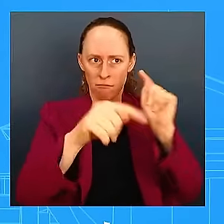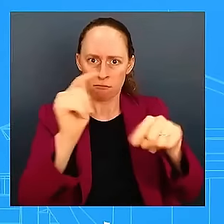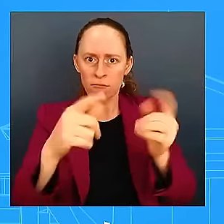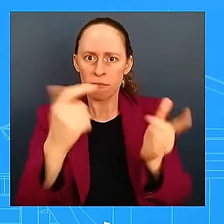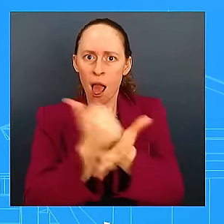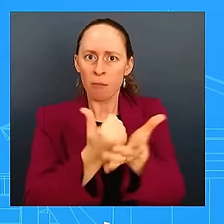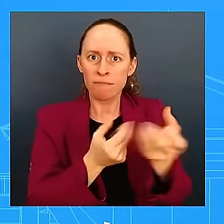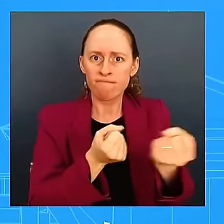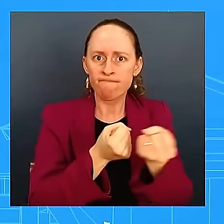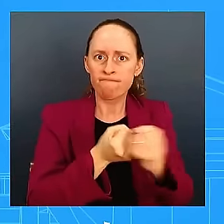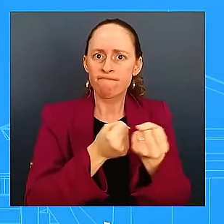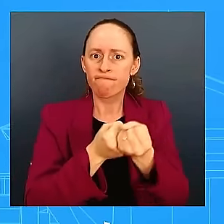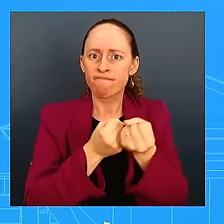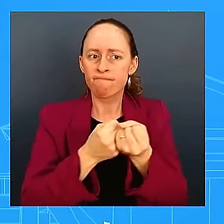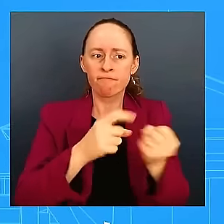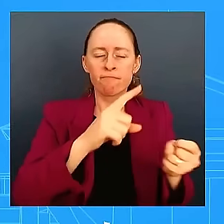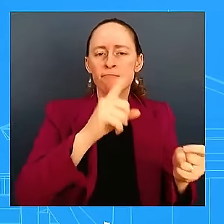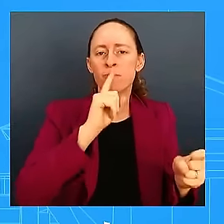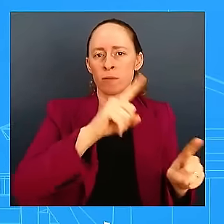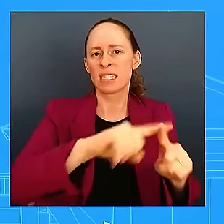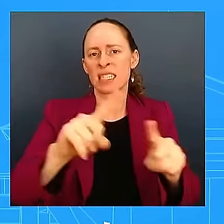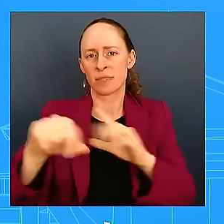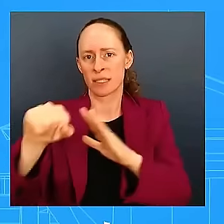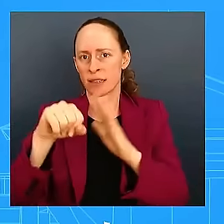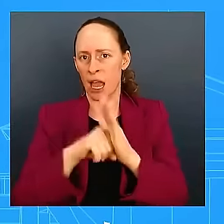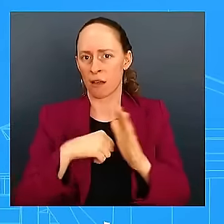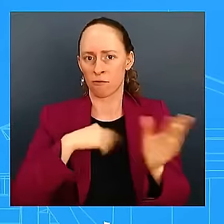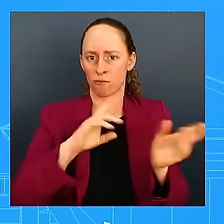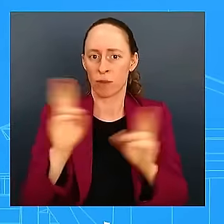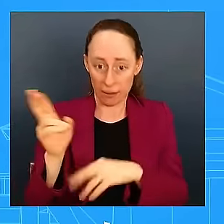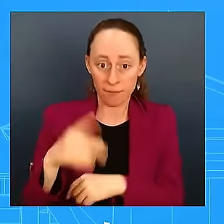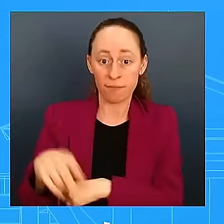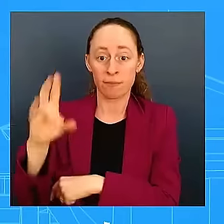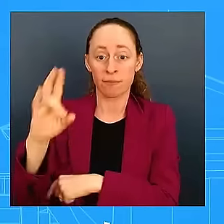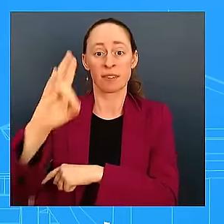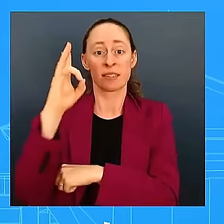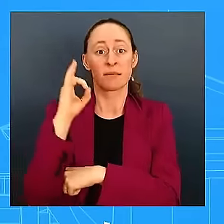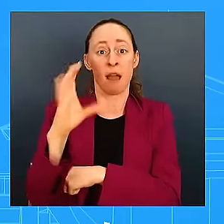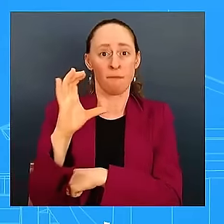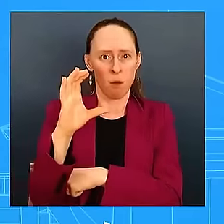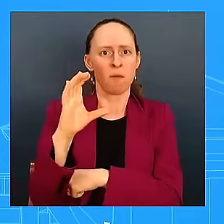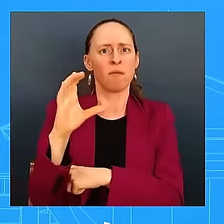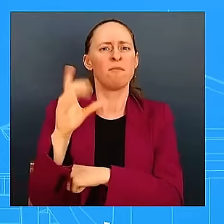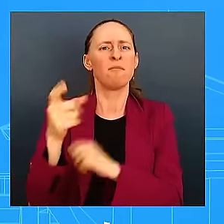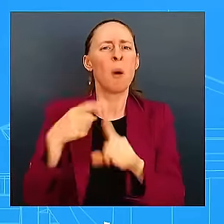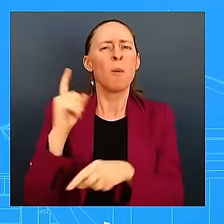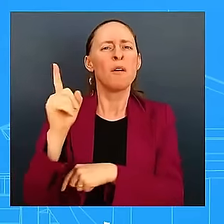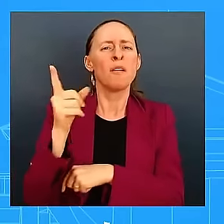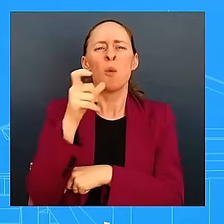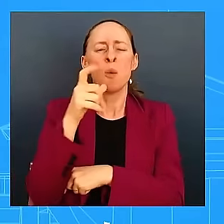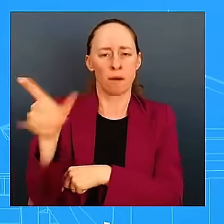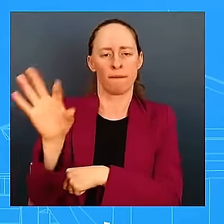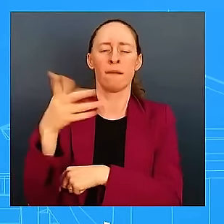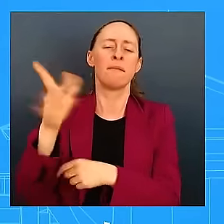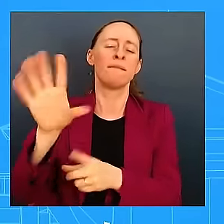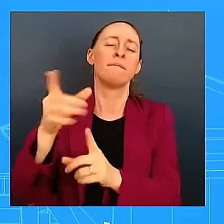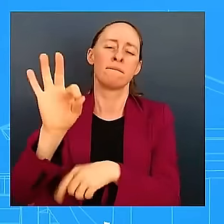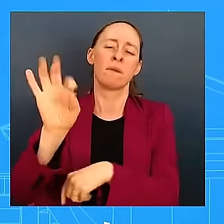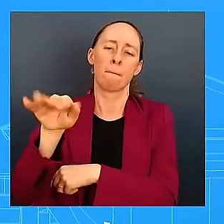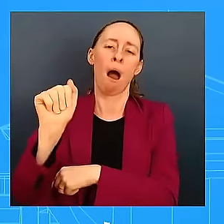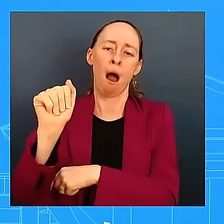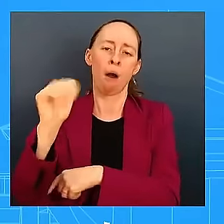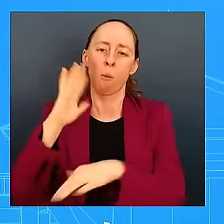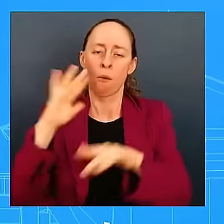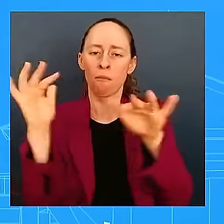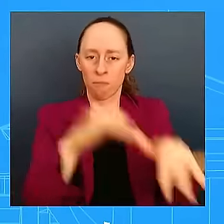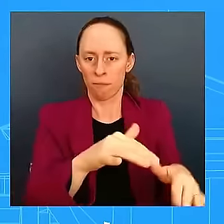additional 700 personnel from FEMA that are already in these states supporting other disasters that we can quickly pivot to support any